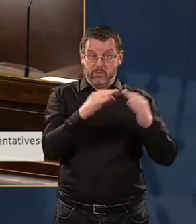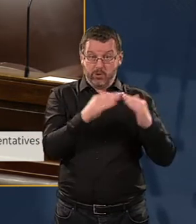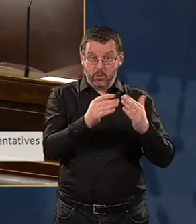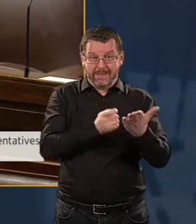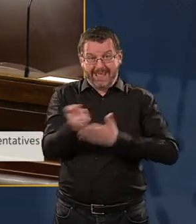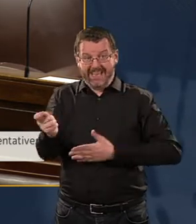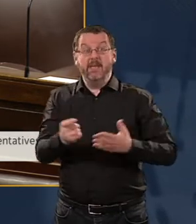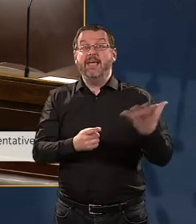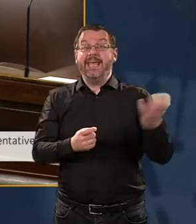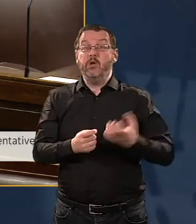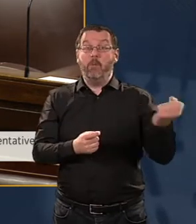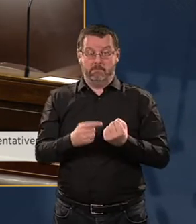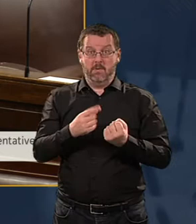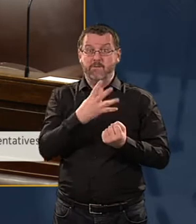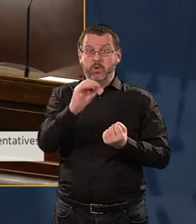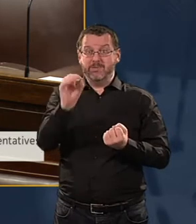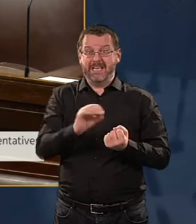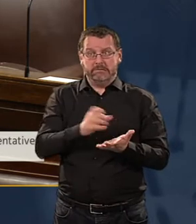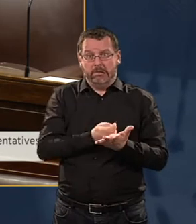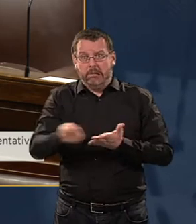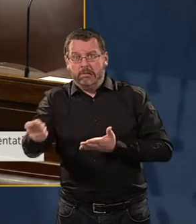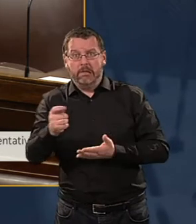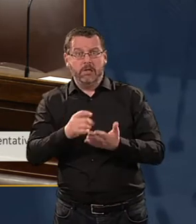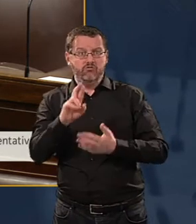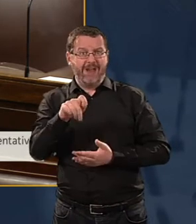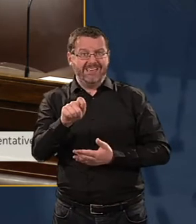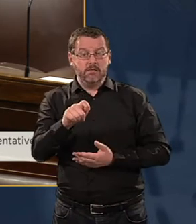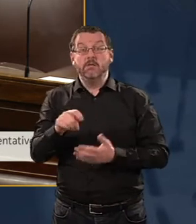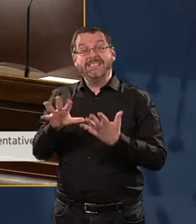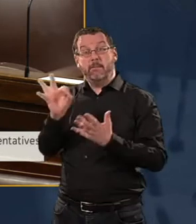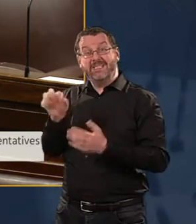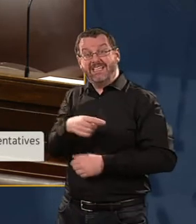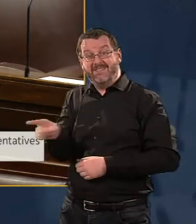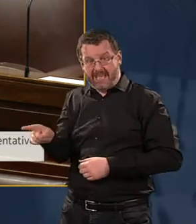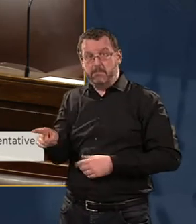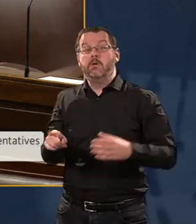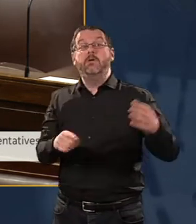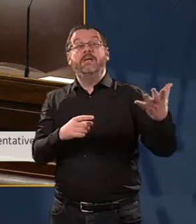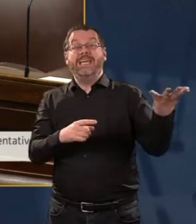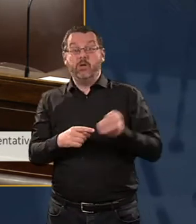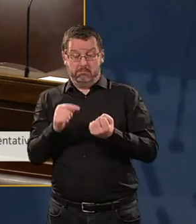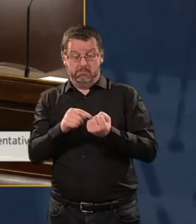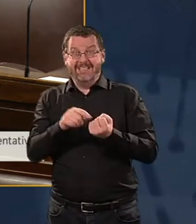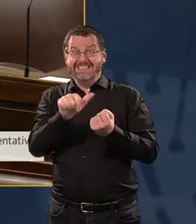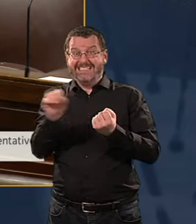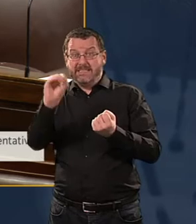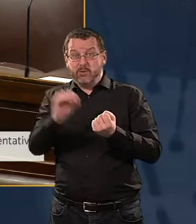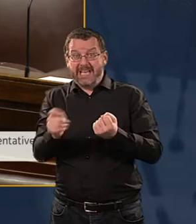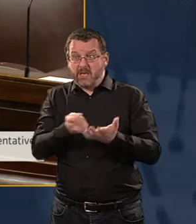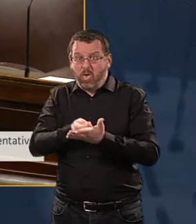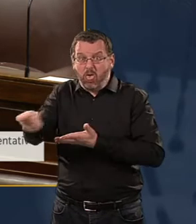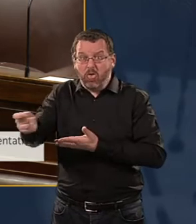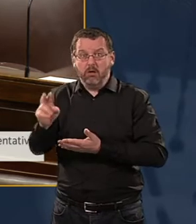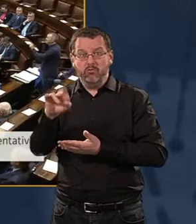of their income on rent and 10% are paying an incredible 60% of their income on rent and